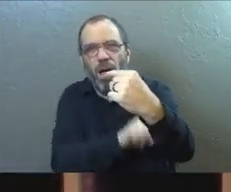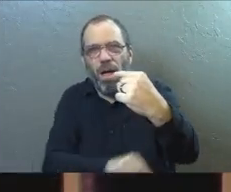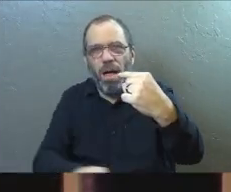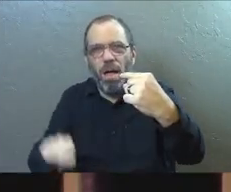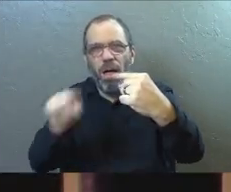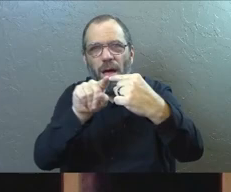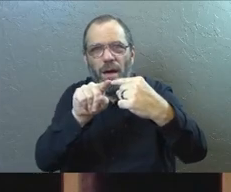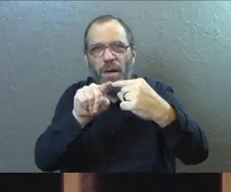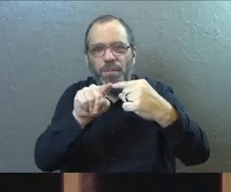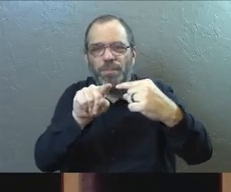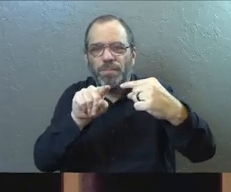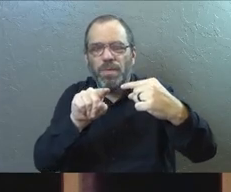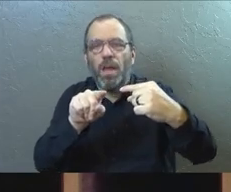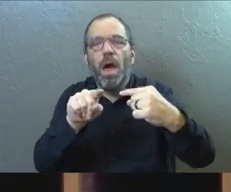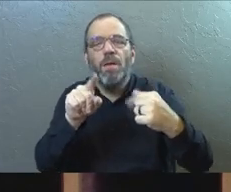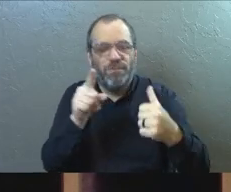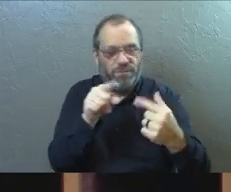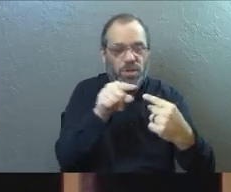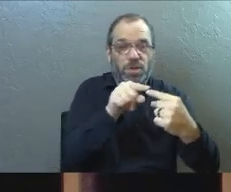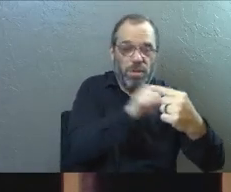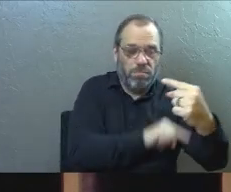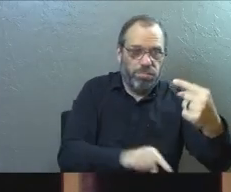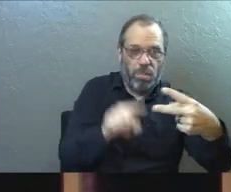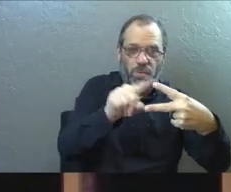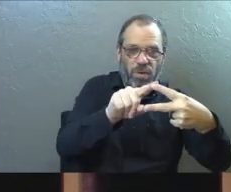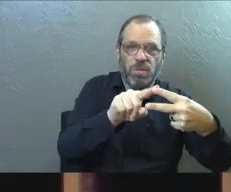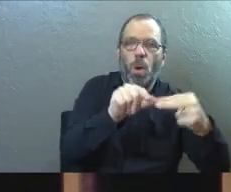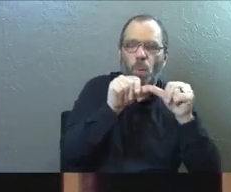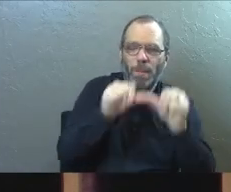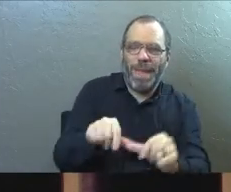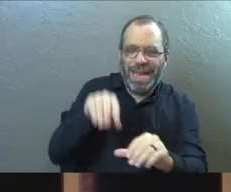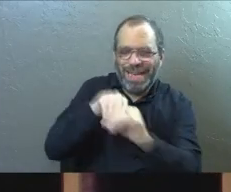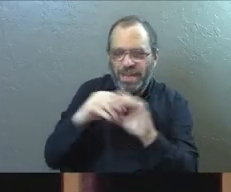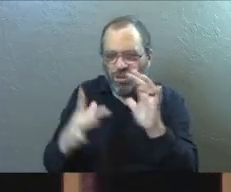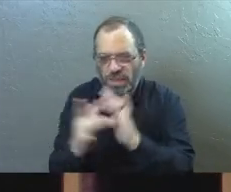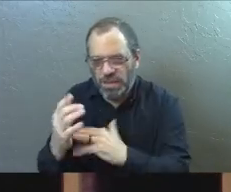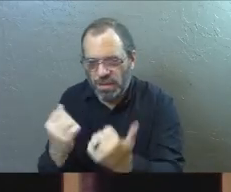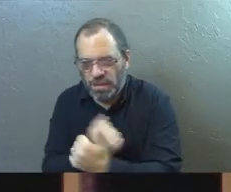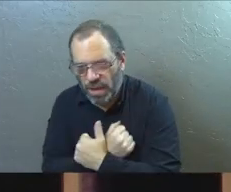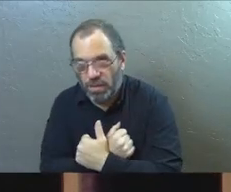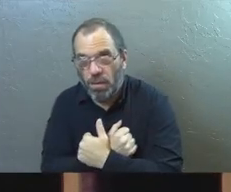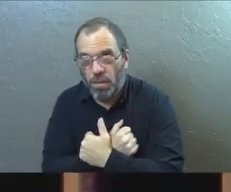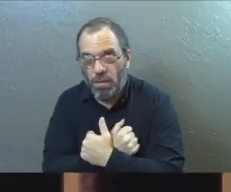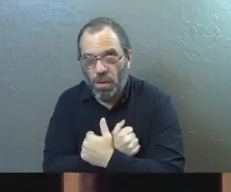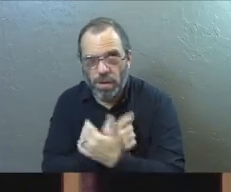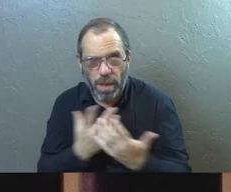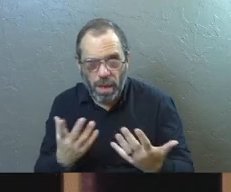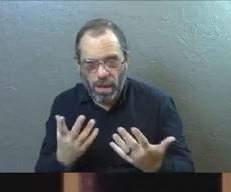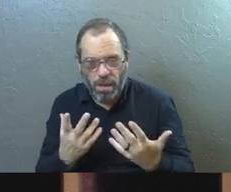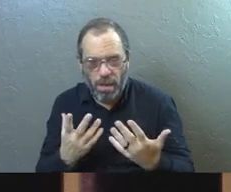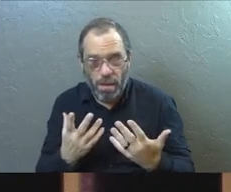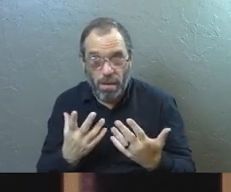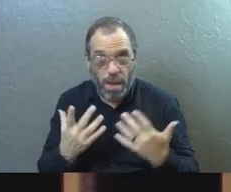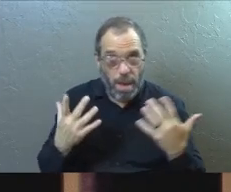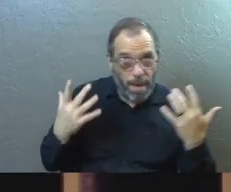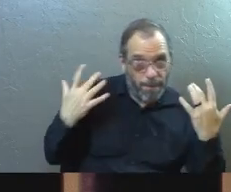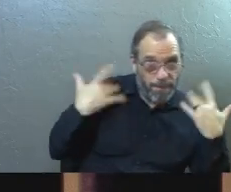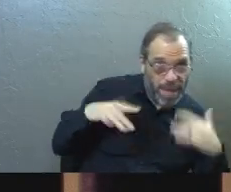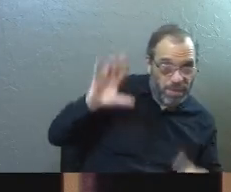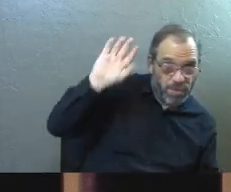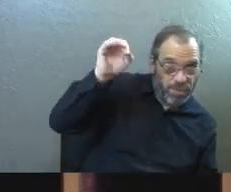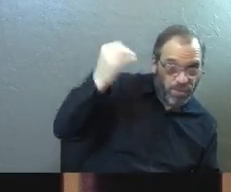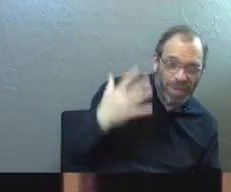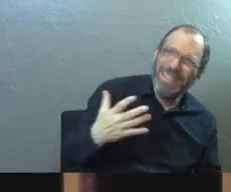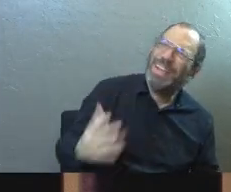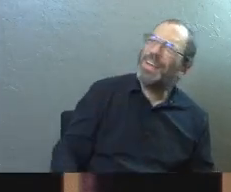And he gives you the first step of remain in his love. So which is it, Jesus? Is it passive grace?